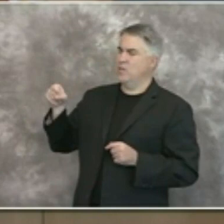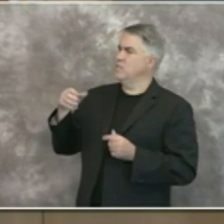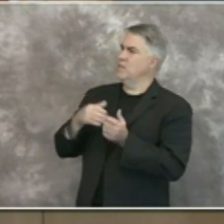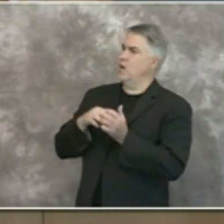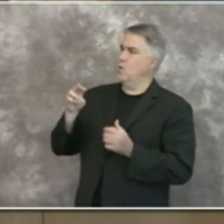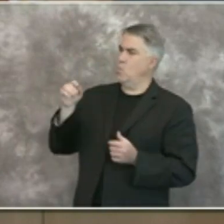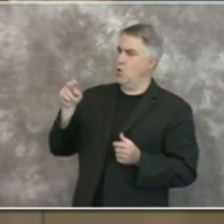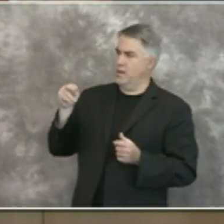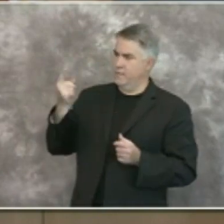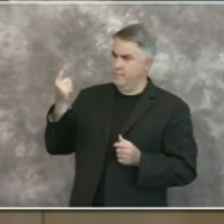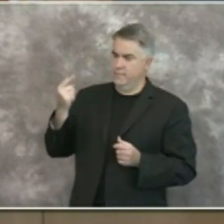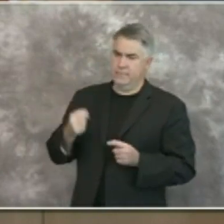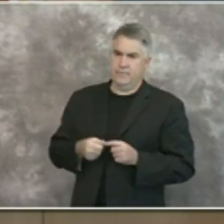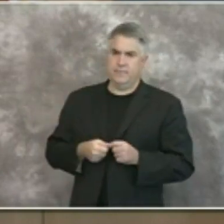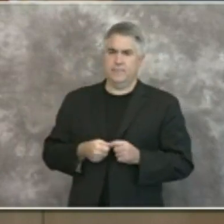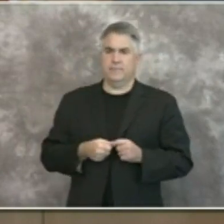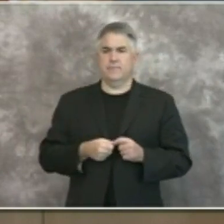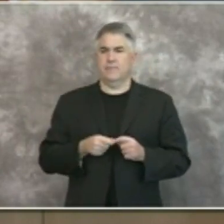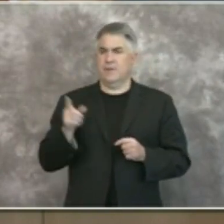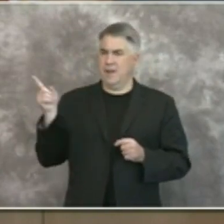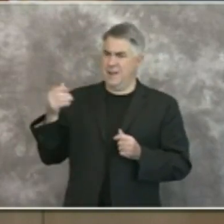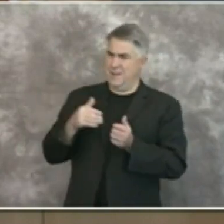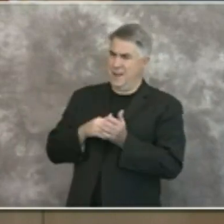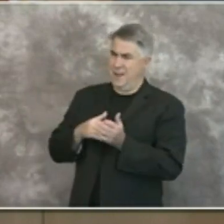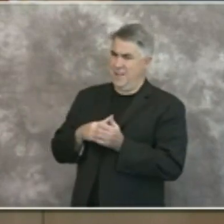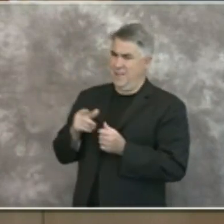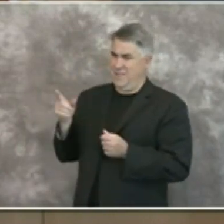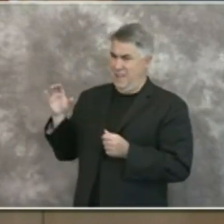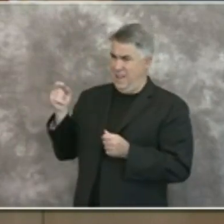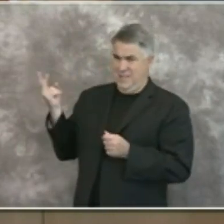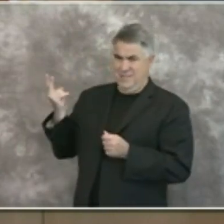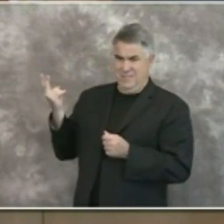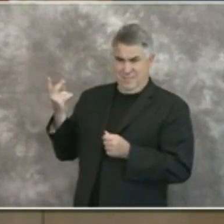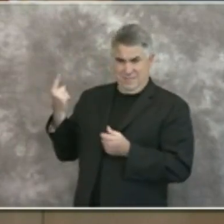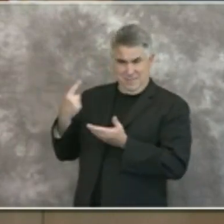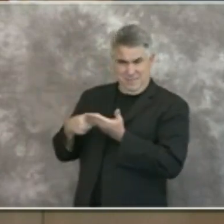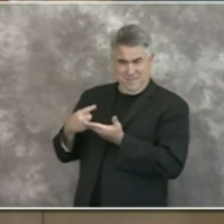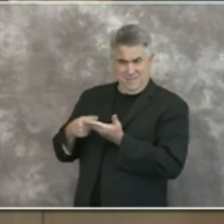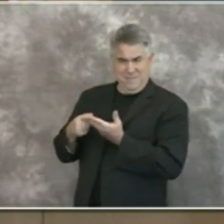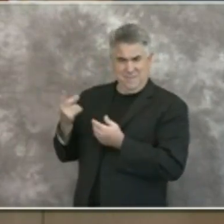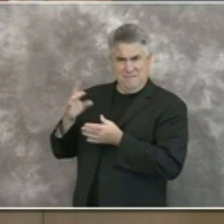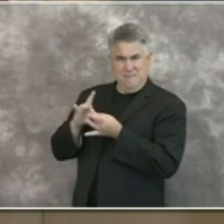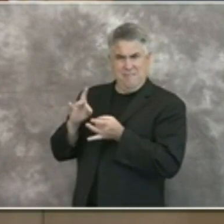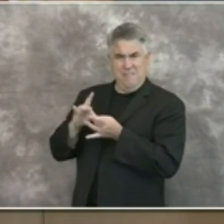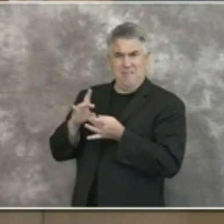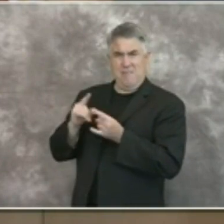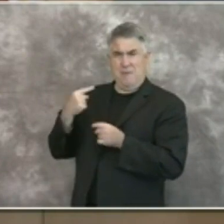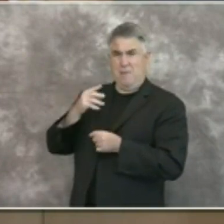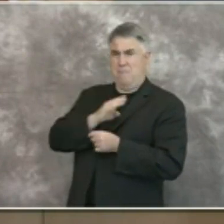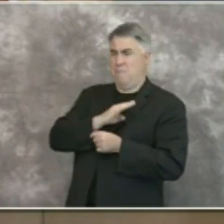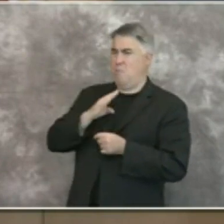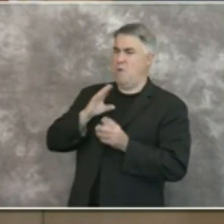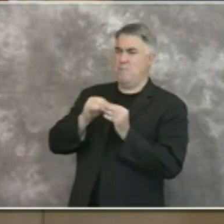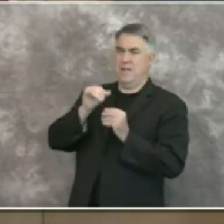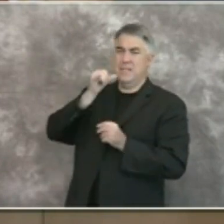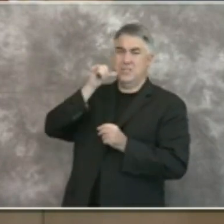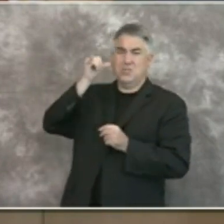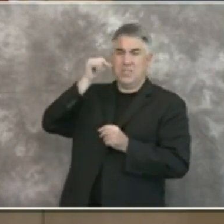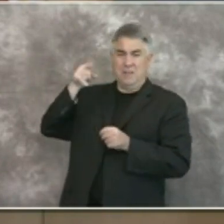uh doctor as chairman cox referenced earlier in this news conference the board of supervisors voted to